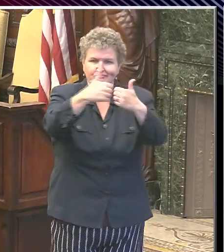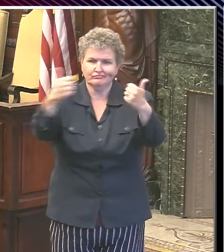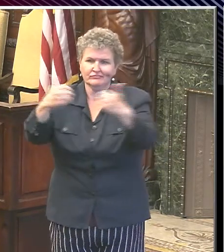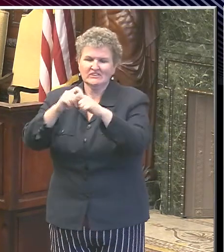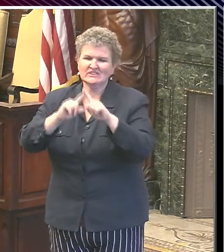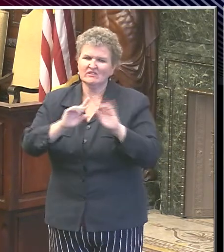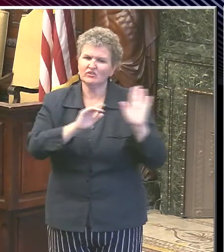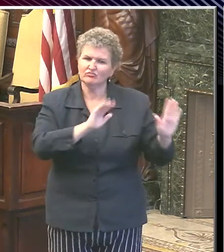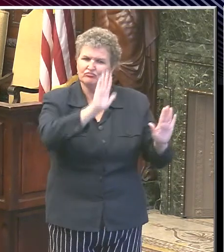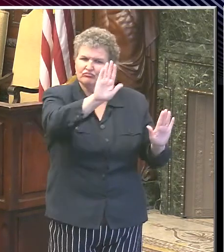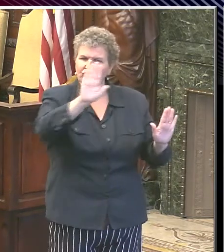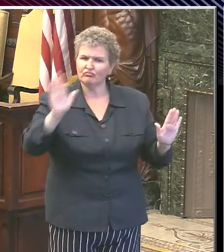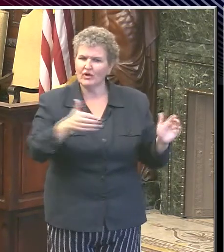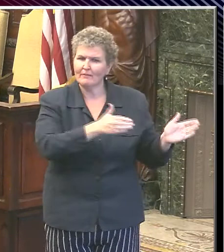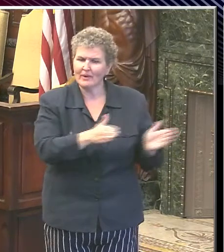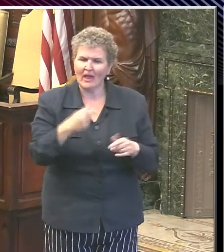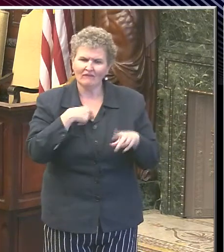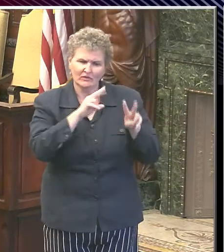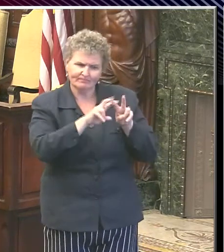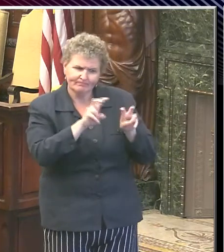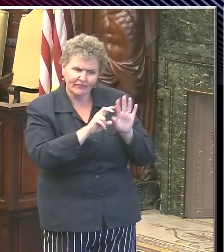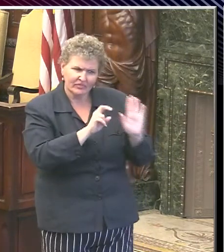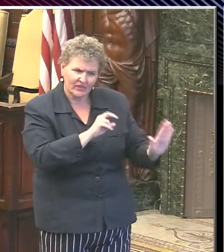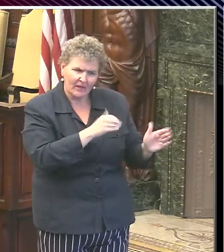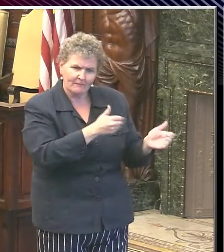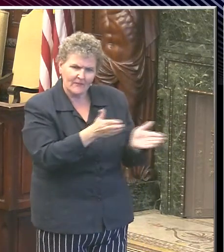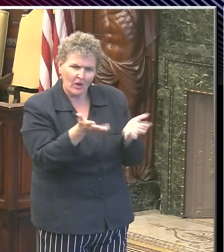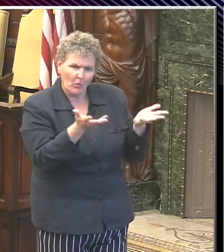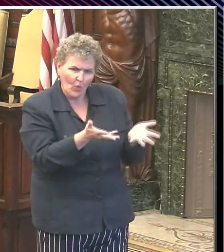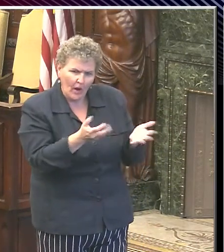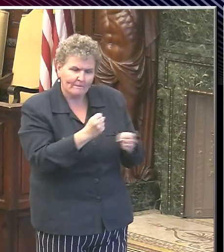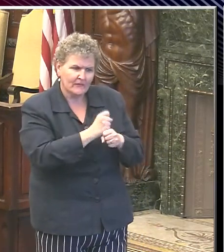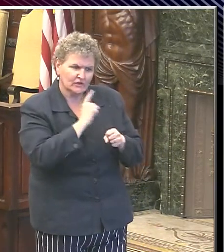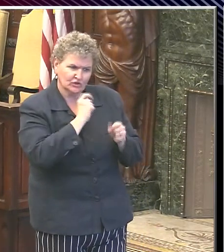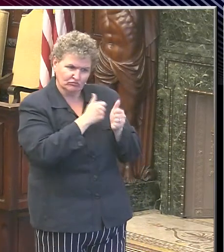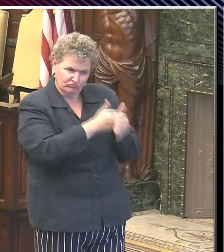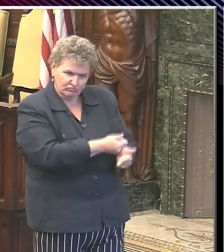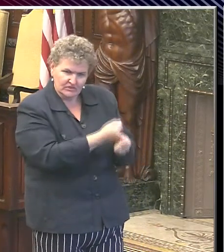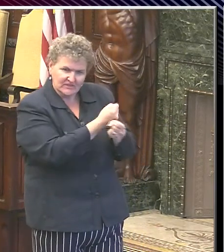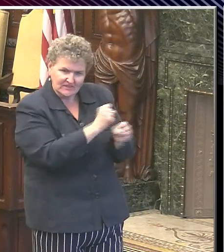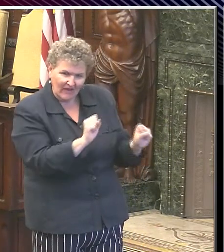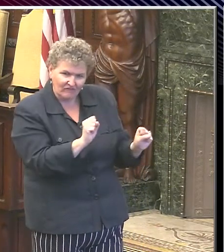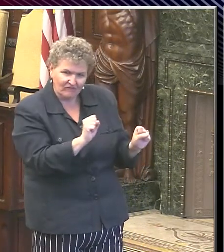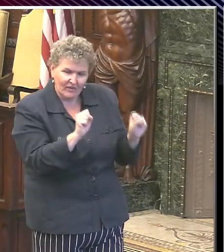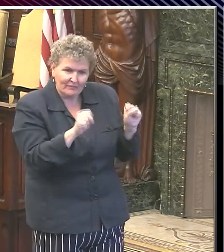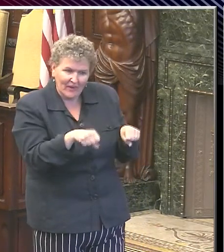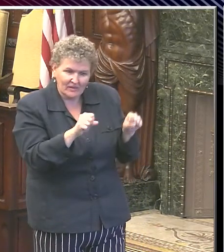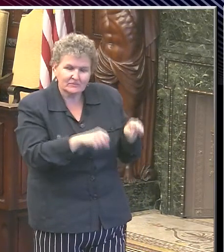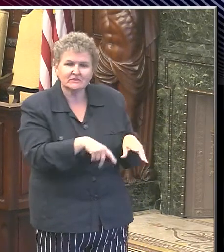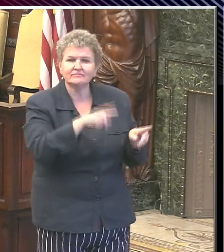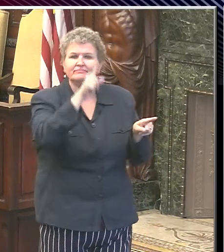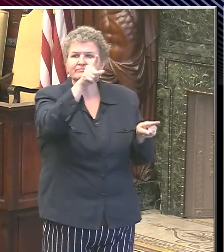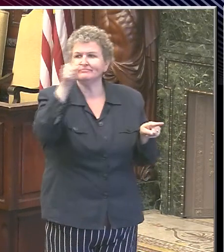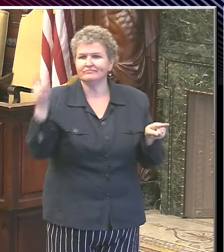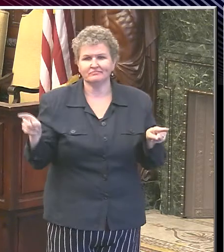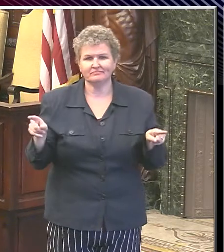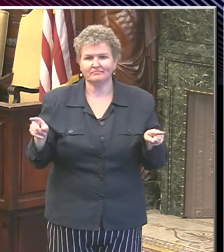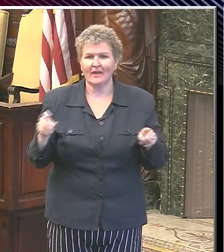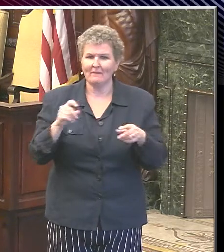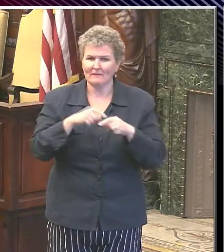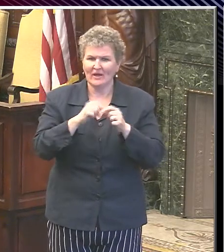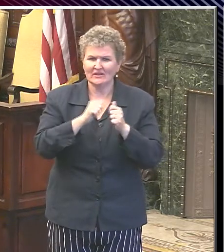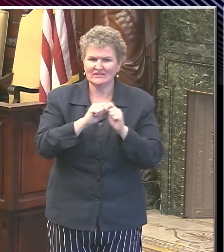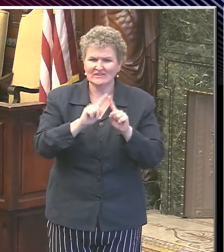plans and we're having conversations with them to make them as safe as possible. But so each one there, they're somewhat different. But are they different